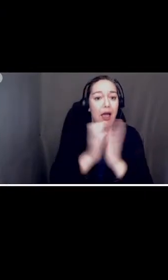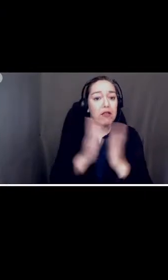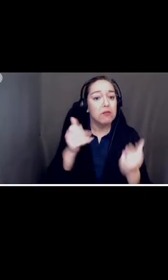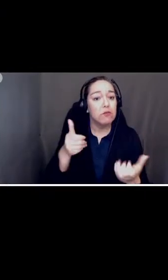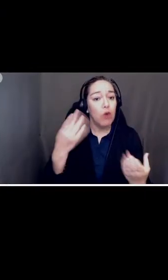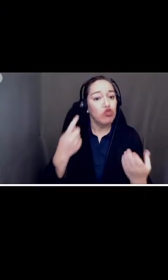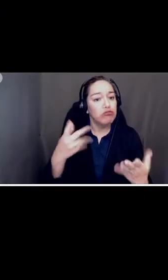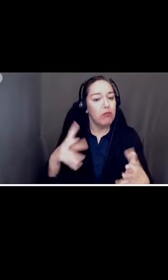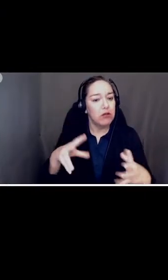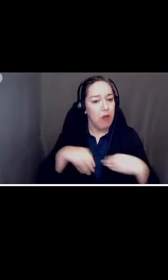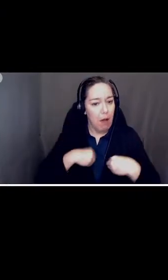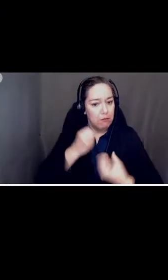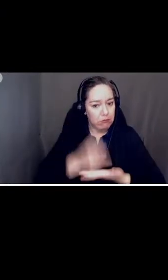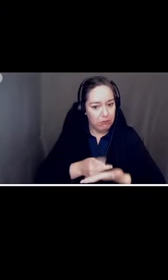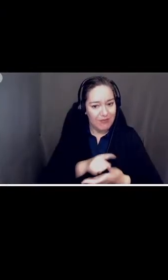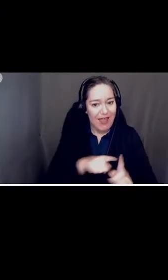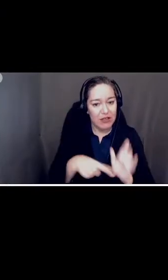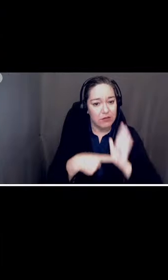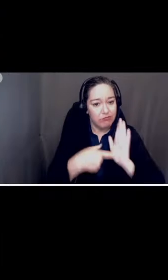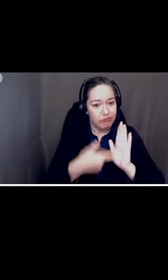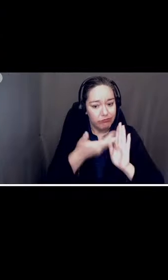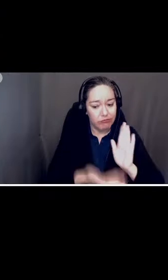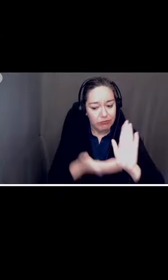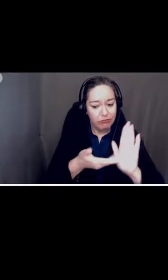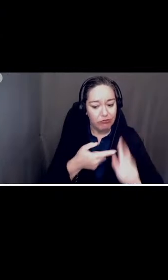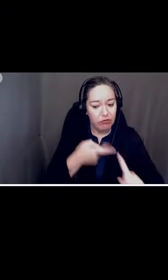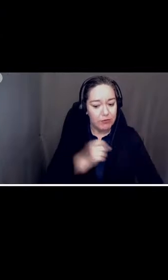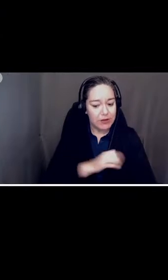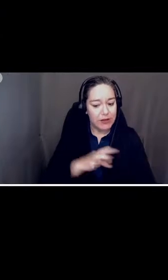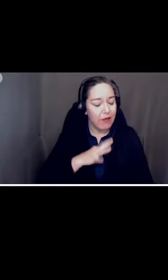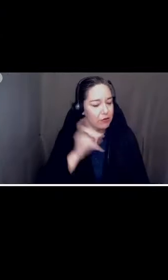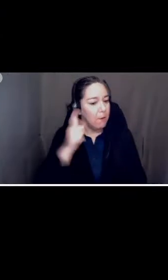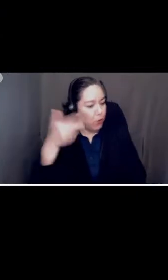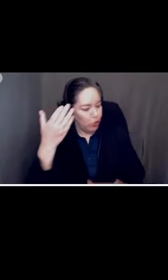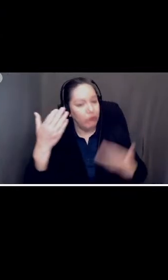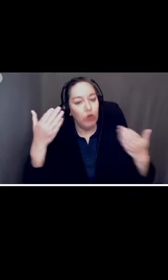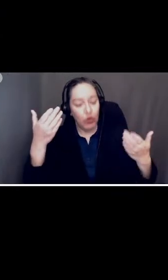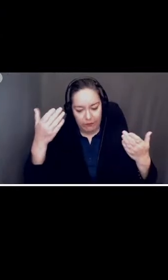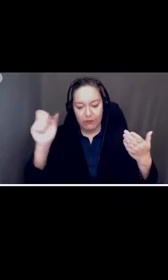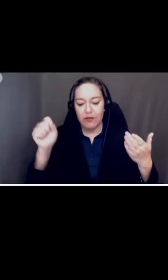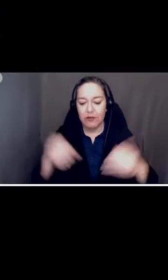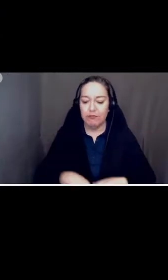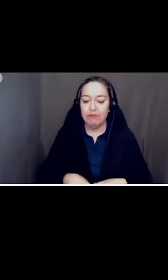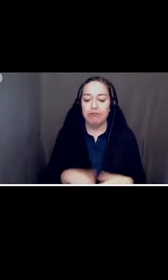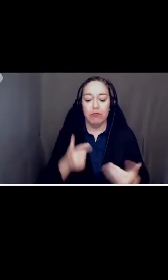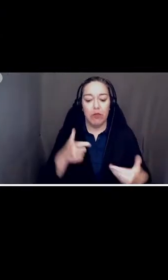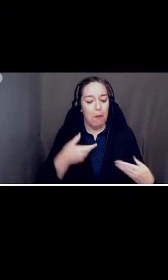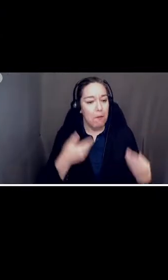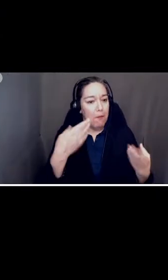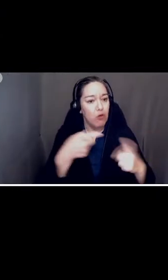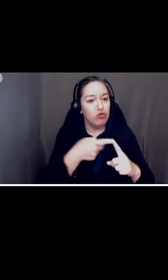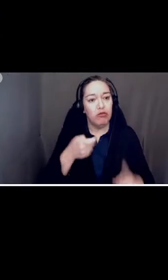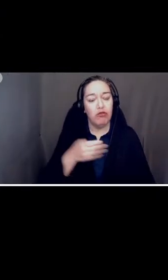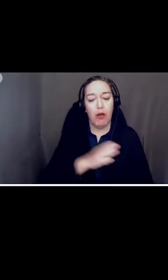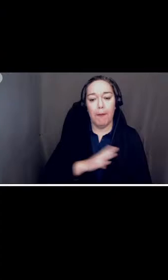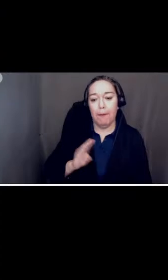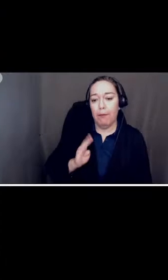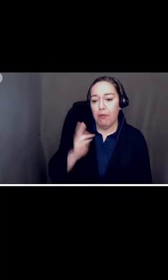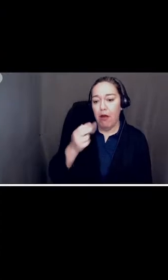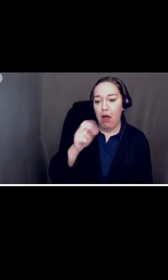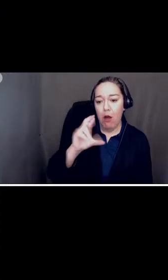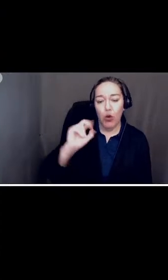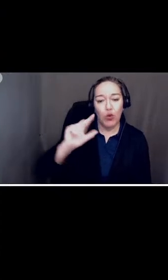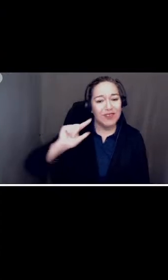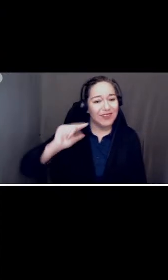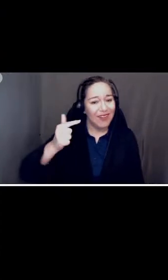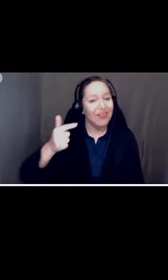adopt the agenda as presented by staff so moved so moved all right i have a motion from board member harrow a second by board member